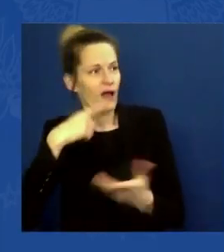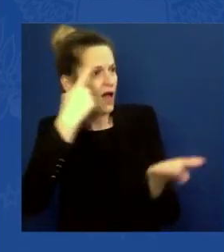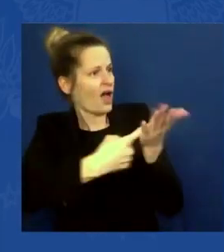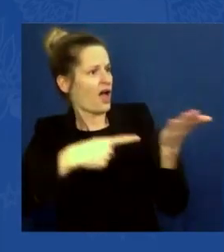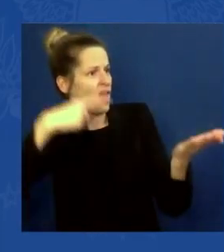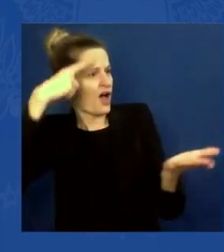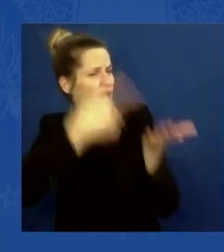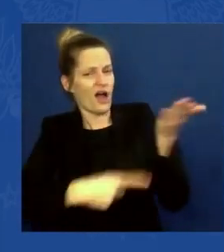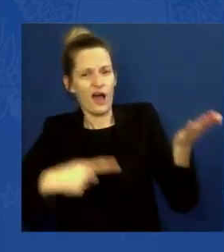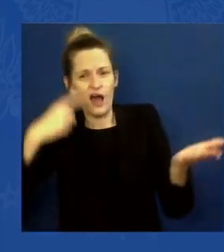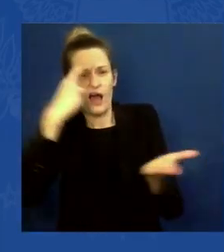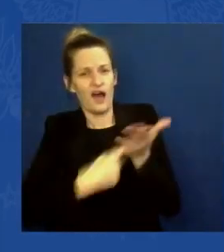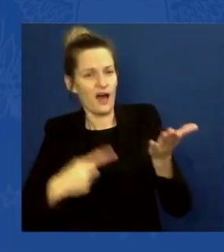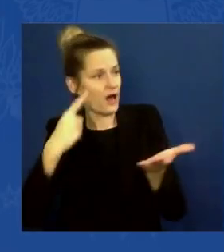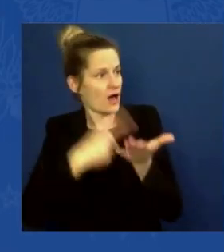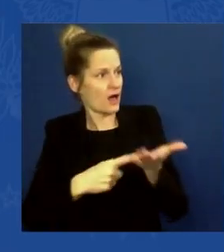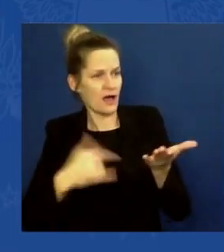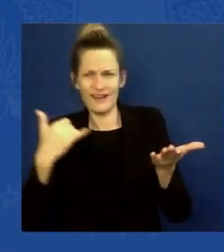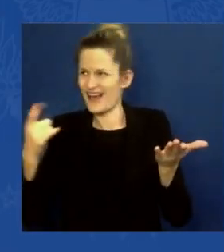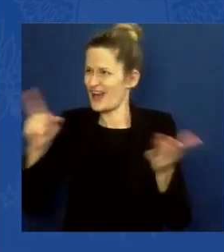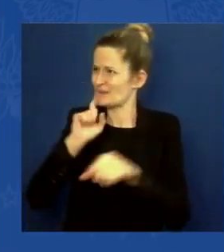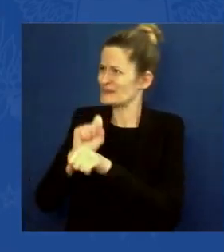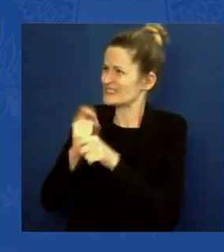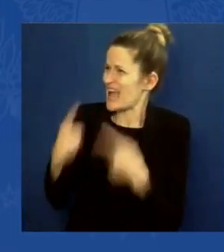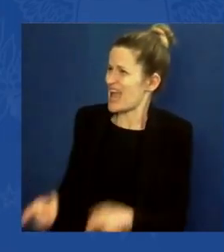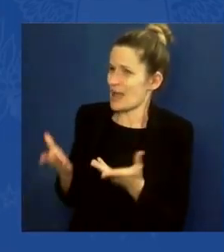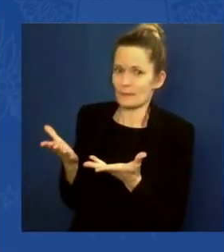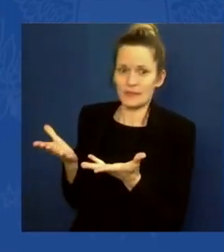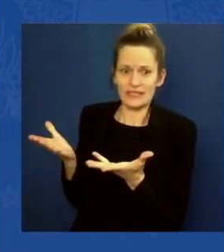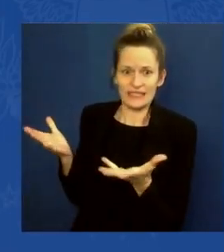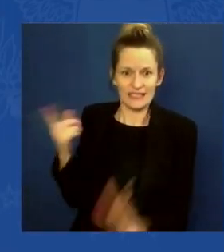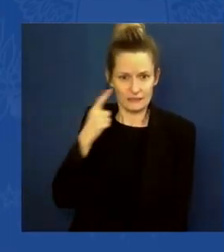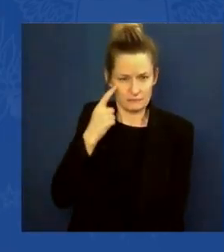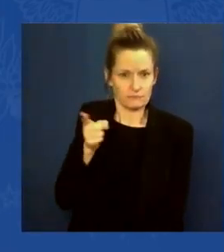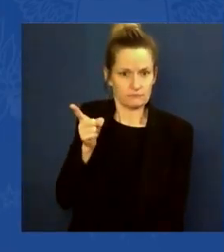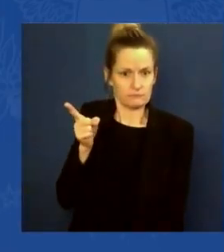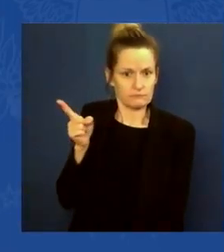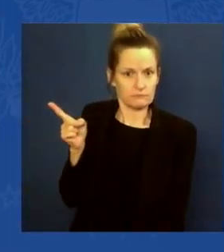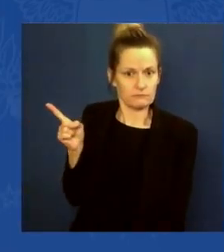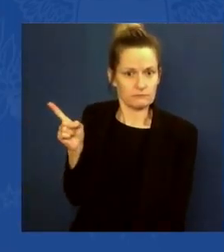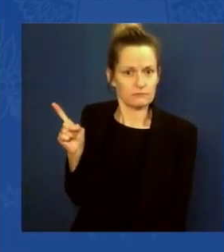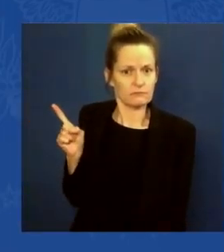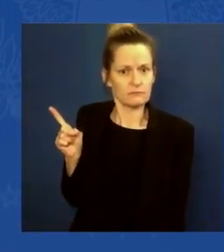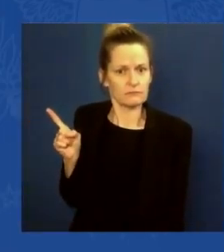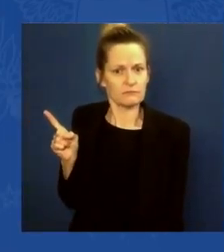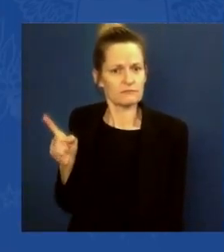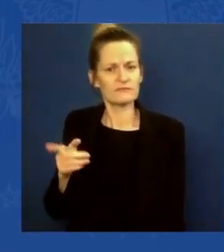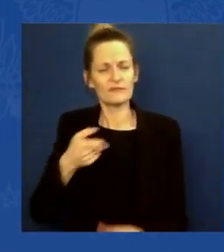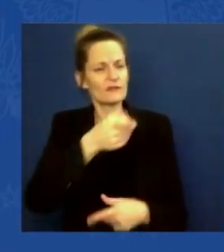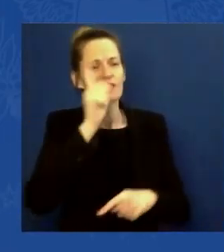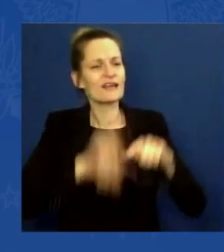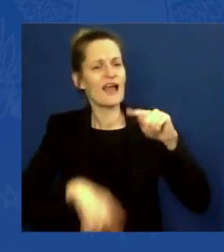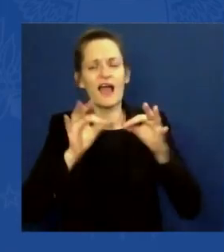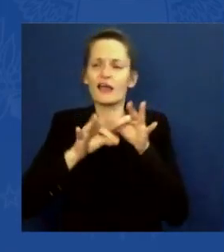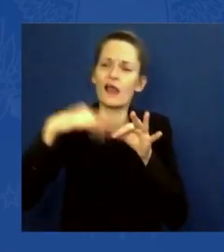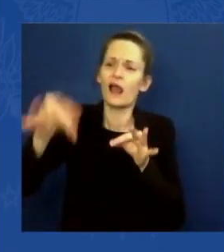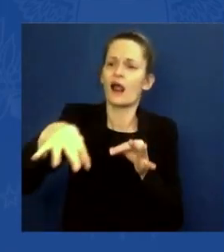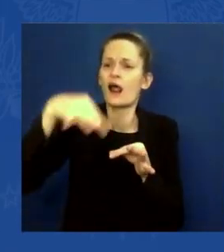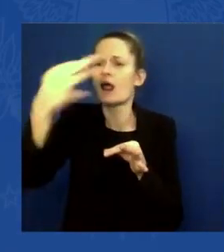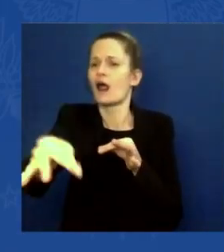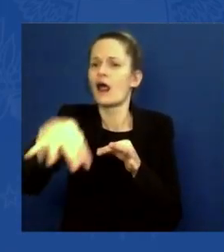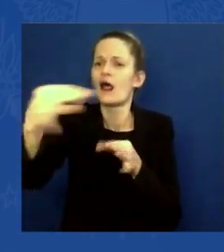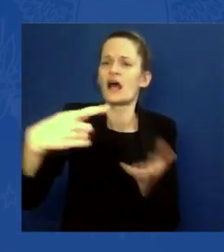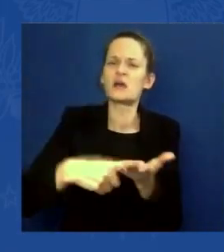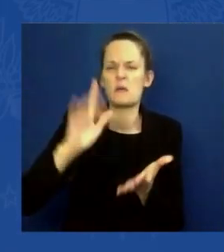climate change is current today, not next year, not 10 years from now. We have to make the investments that are going to slow our contributions to climate